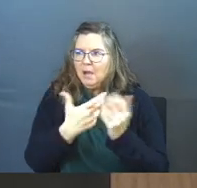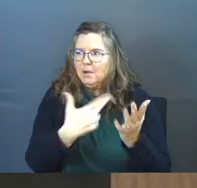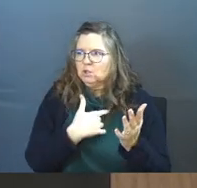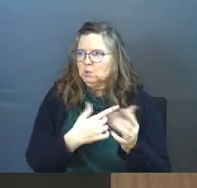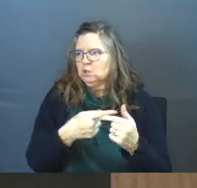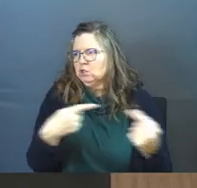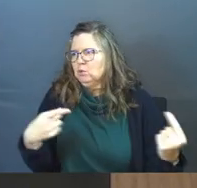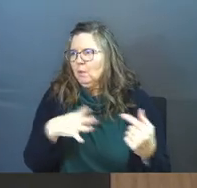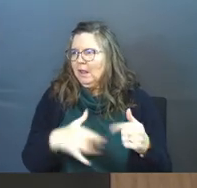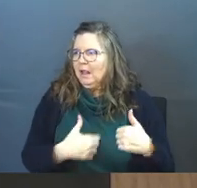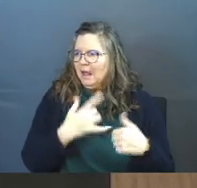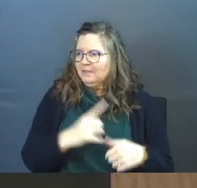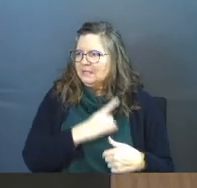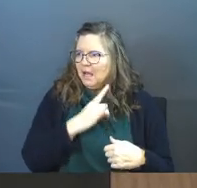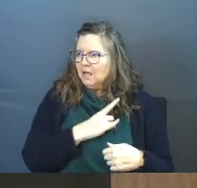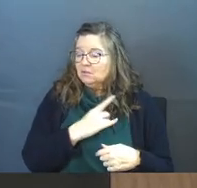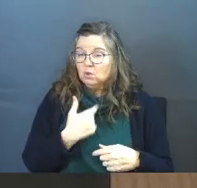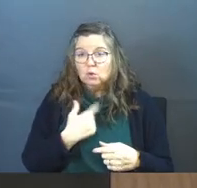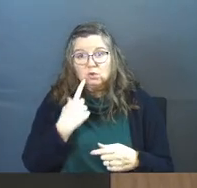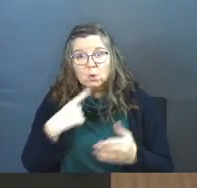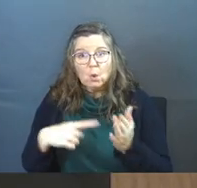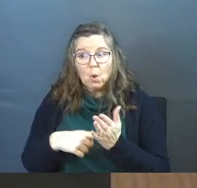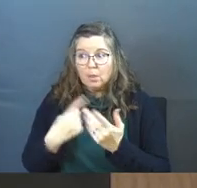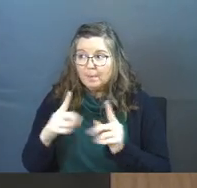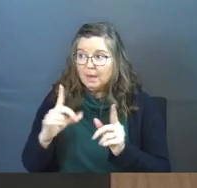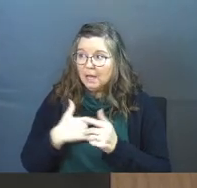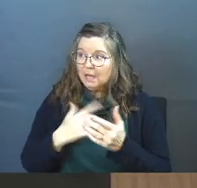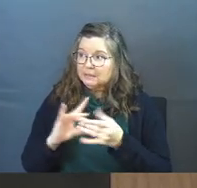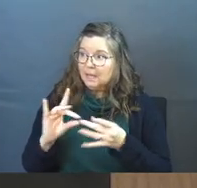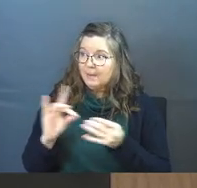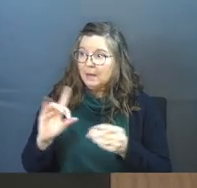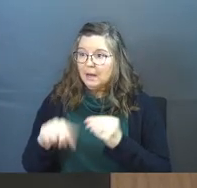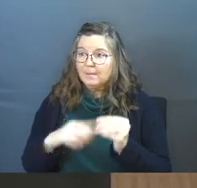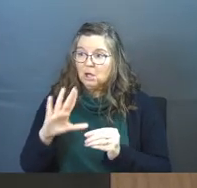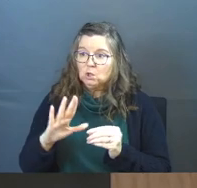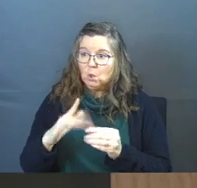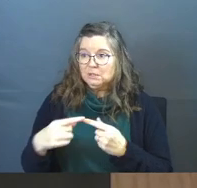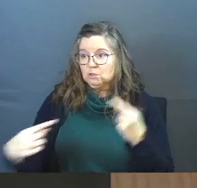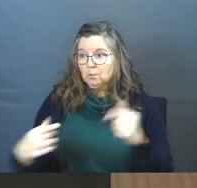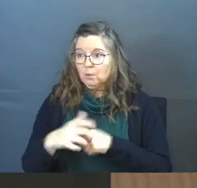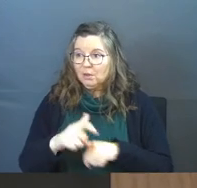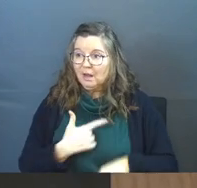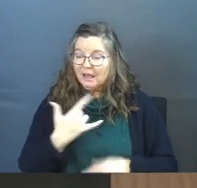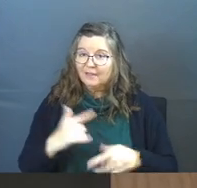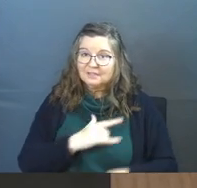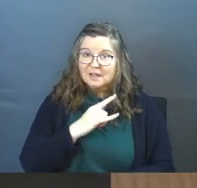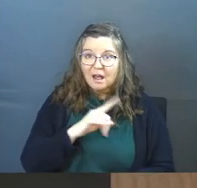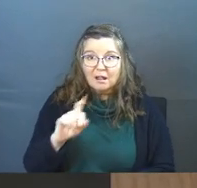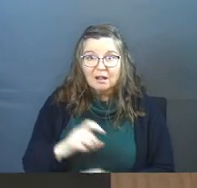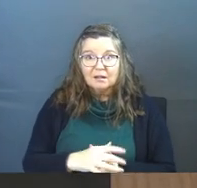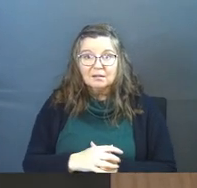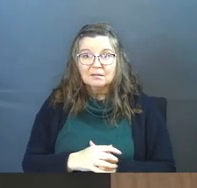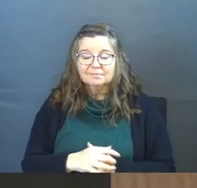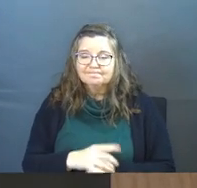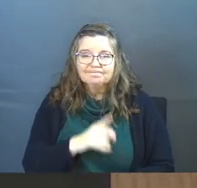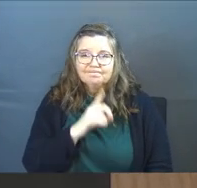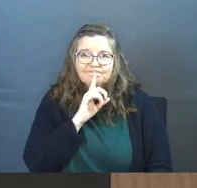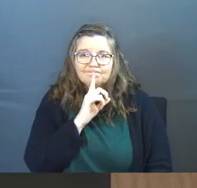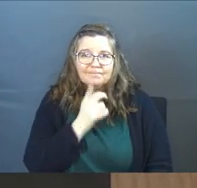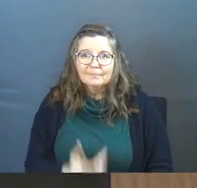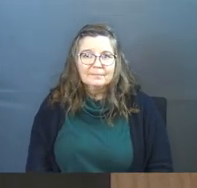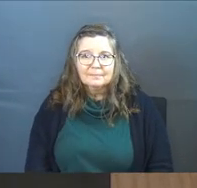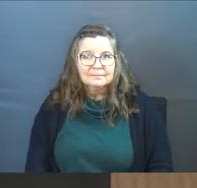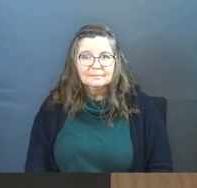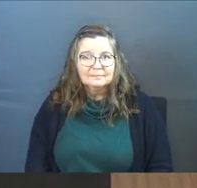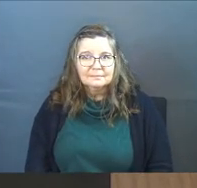how much you disagree with their lifestyles? Don't you owe the public a public statement about your disagreement with their lifestyles? He doesn't make